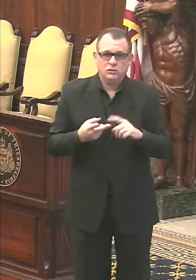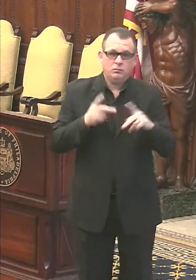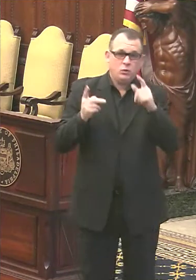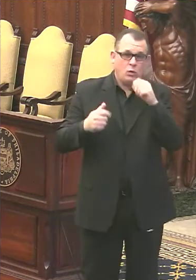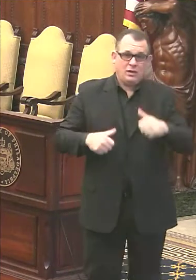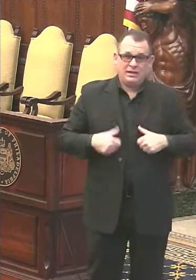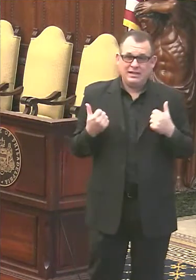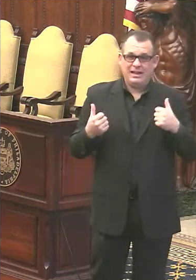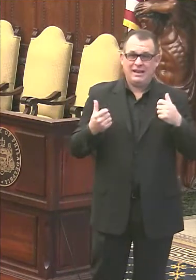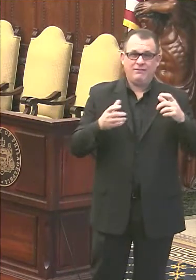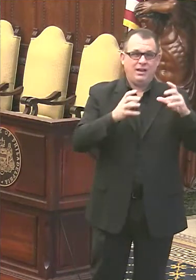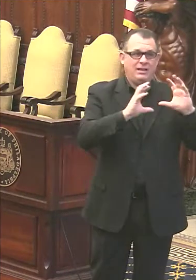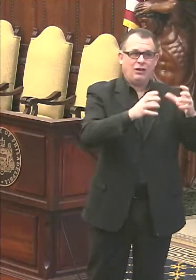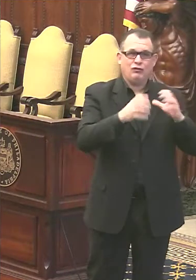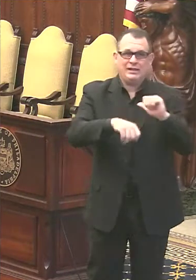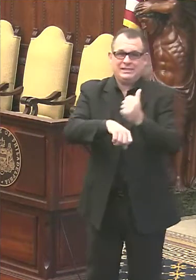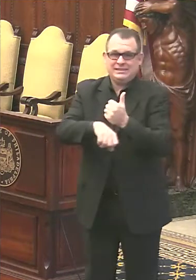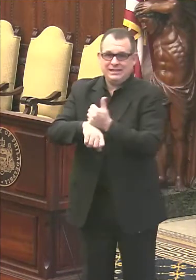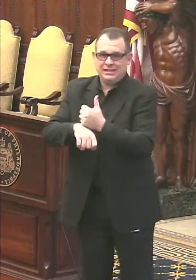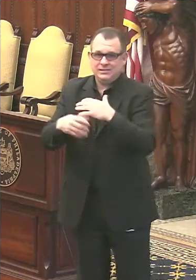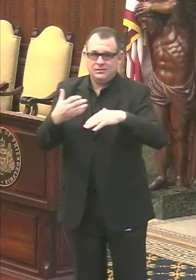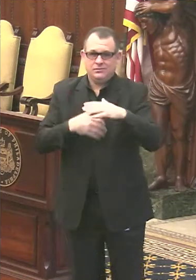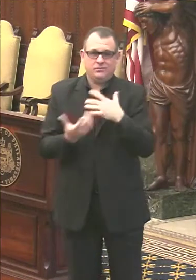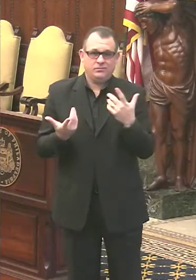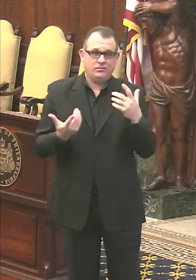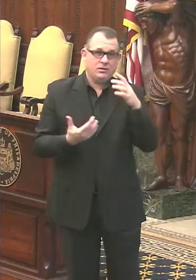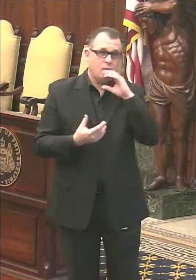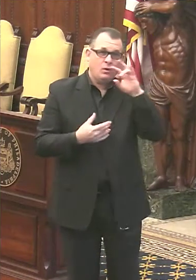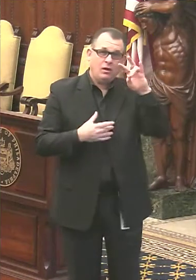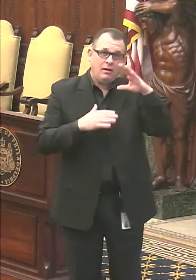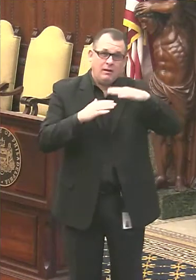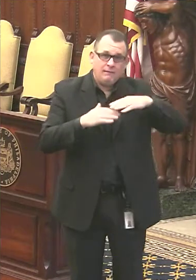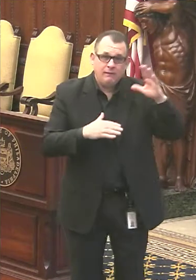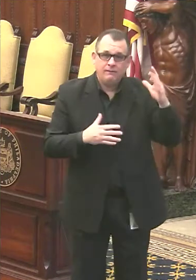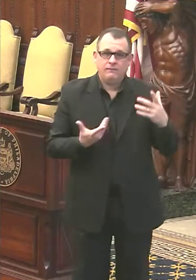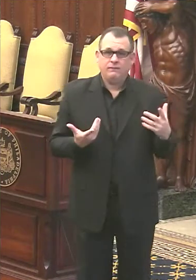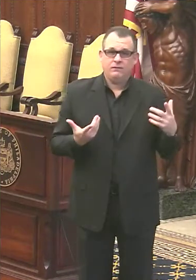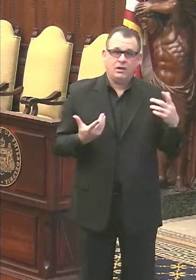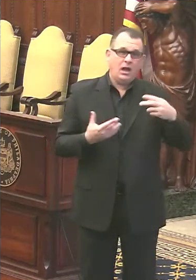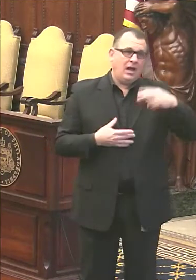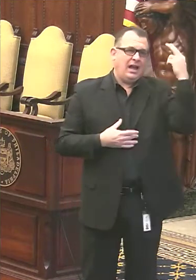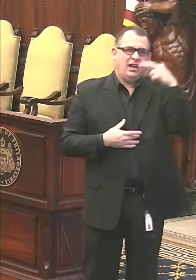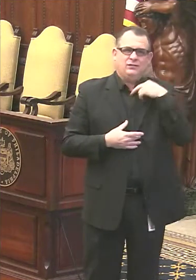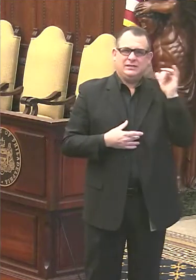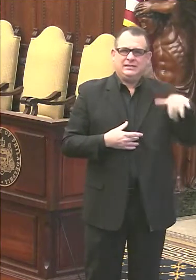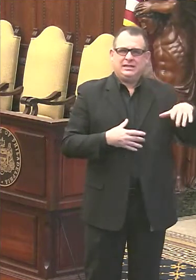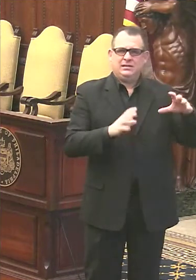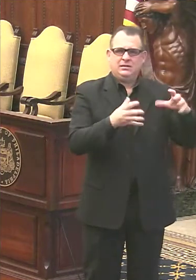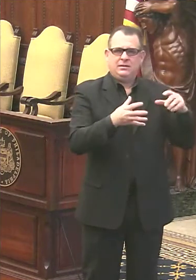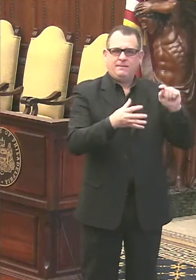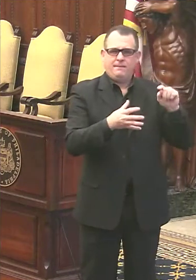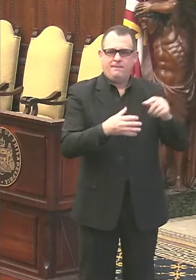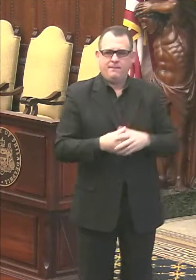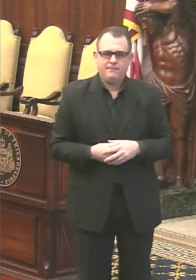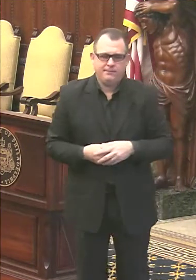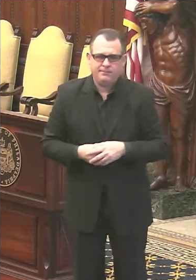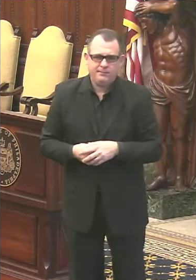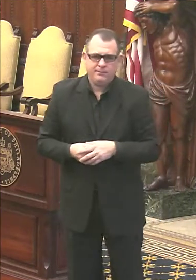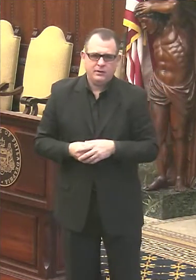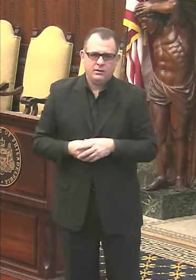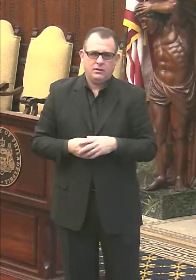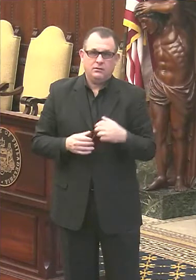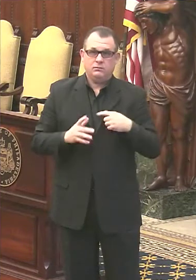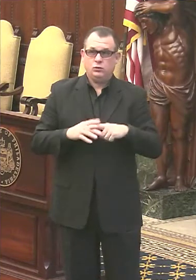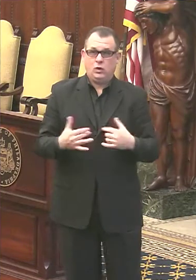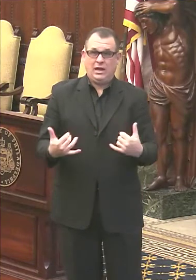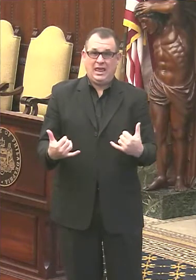includes people over the age of 75, and includes people with high-risk medical conditions. So effective today, we're asking